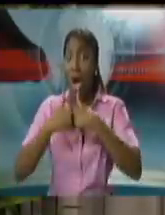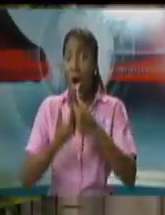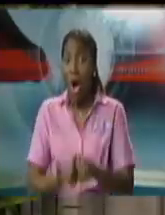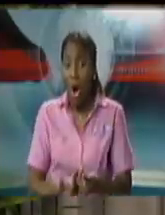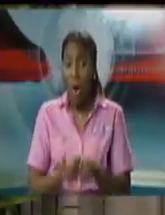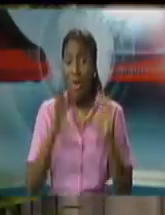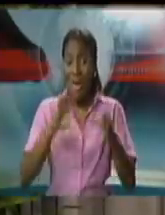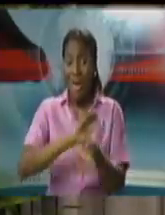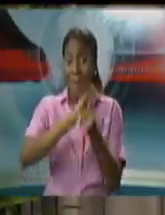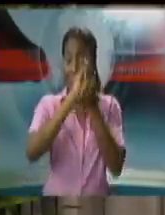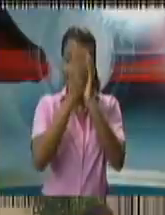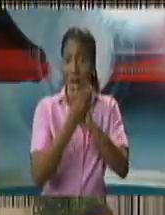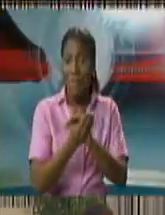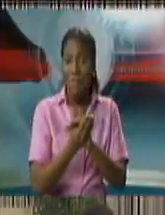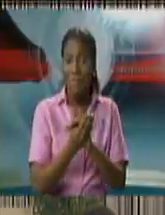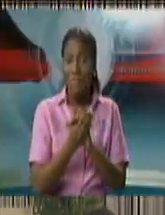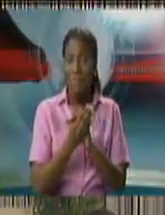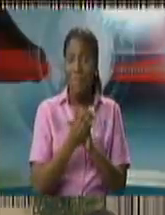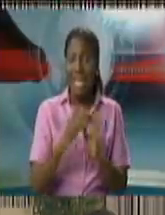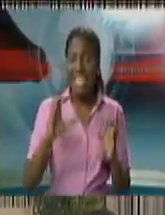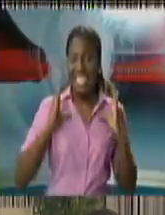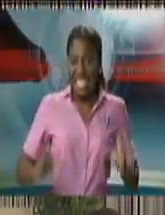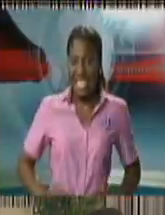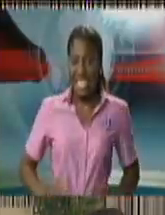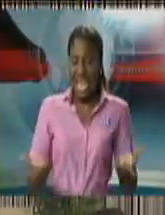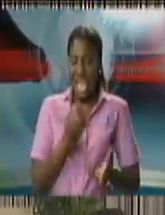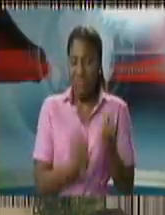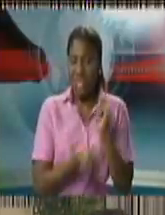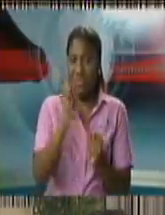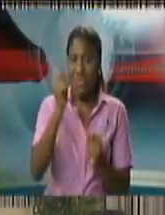thank you very much we go to clc